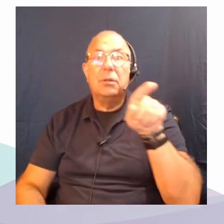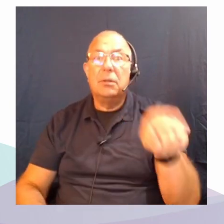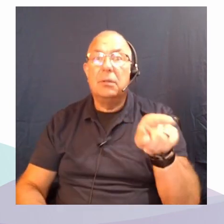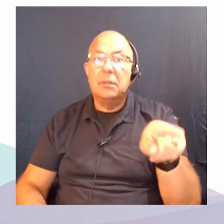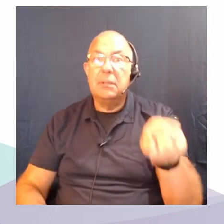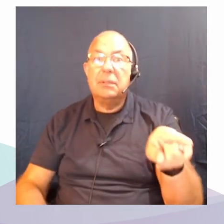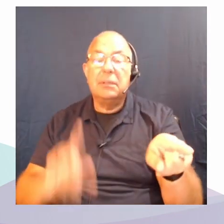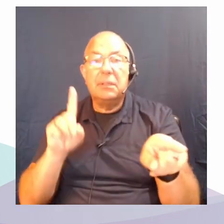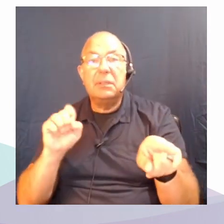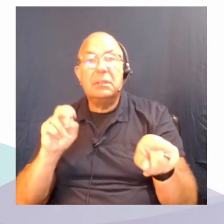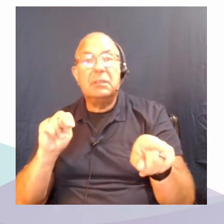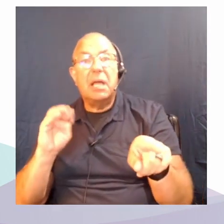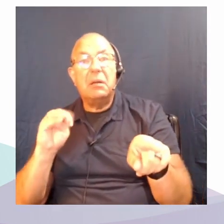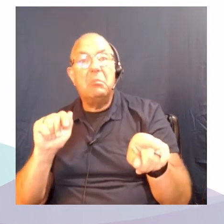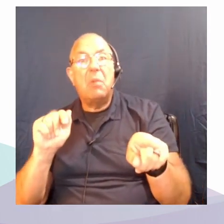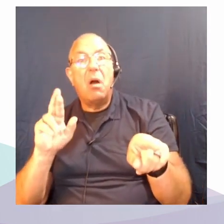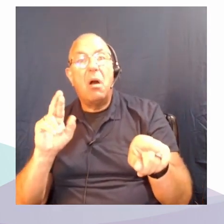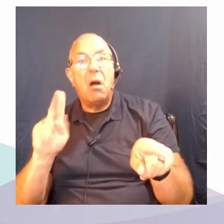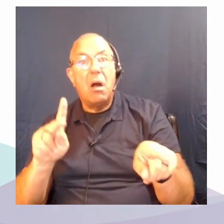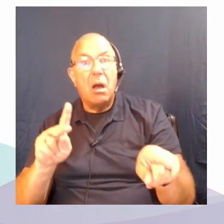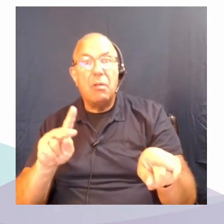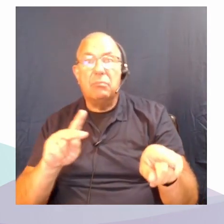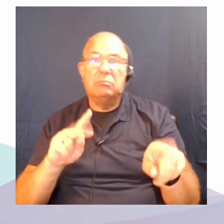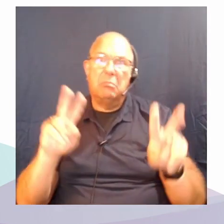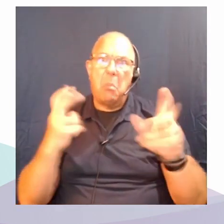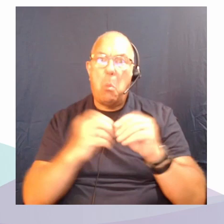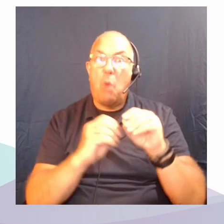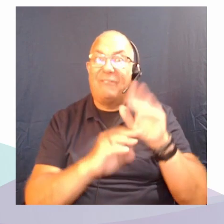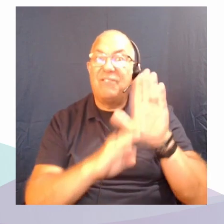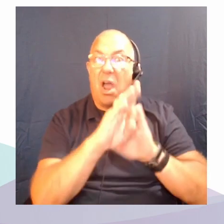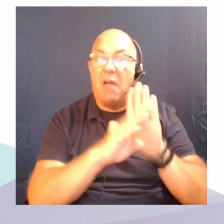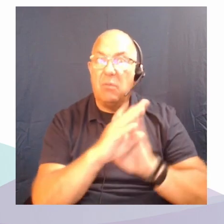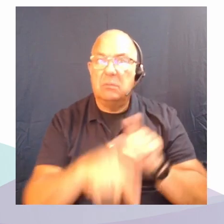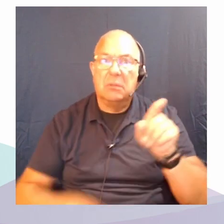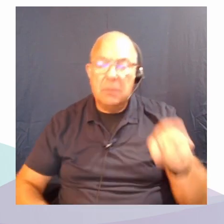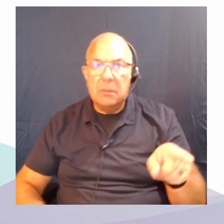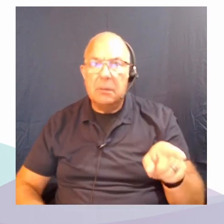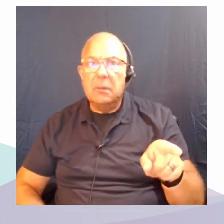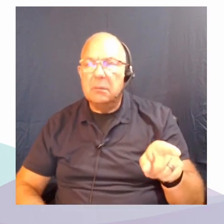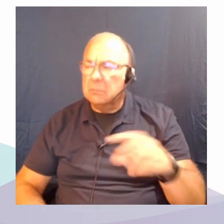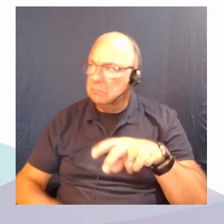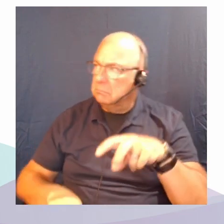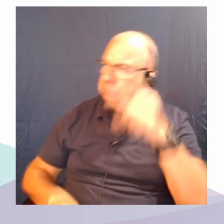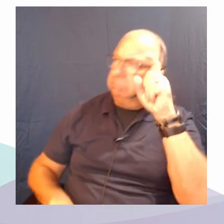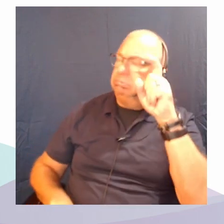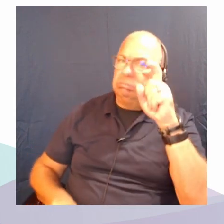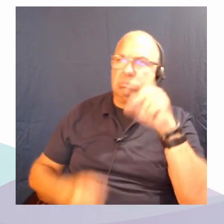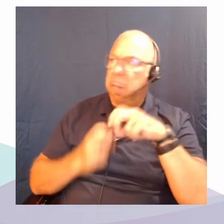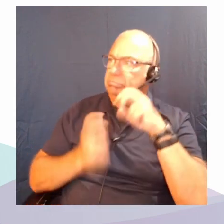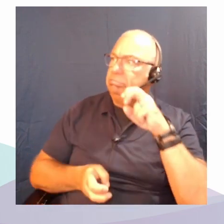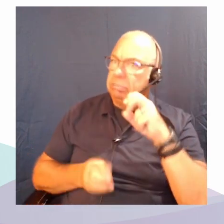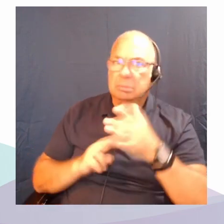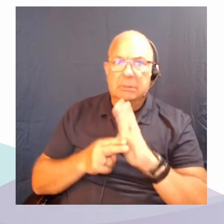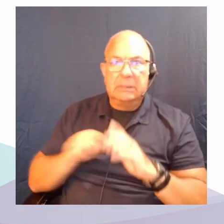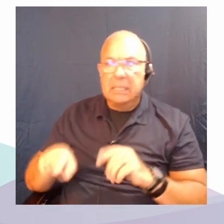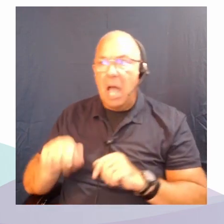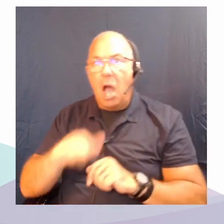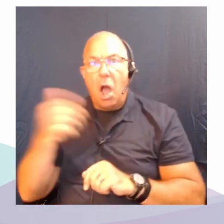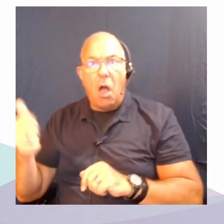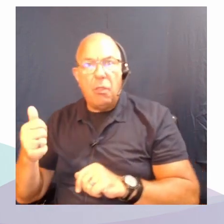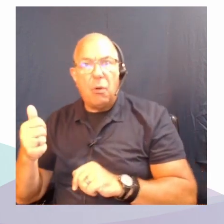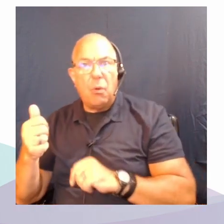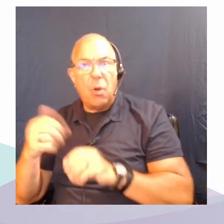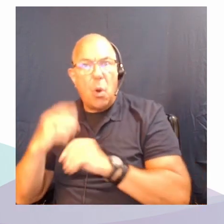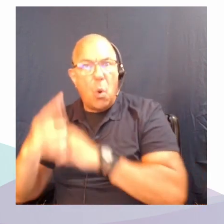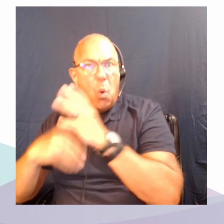developed world or the more developed world were taken aback that elsewhere in the country elsewhere in the world that they might